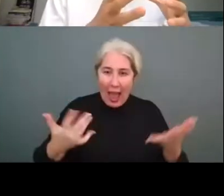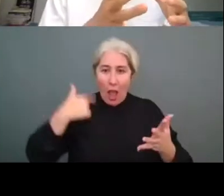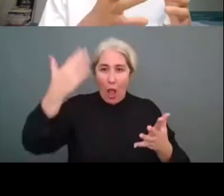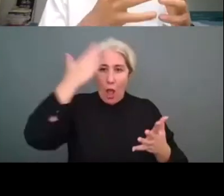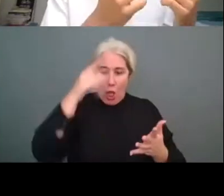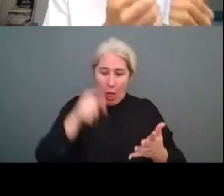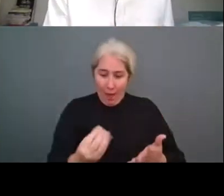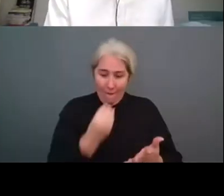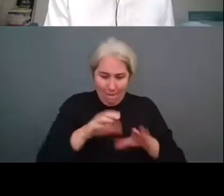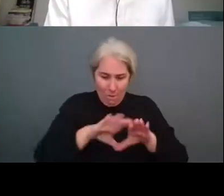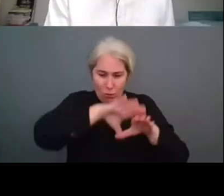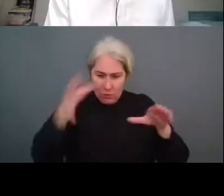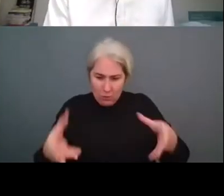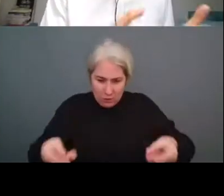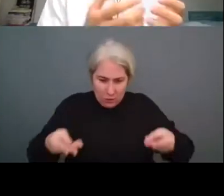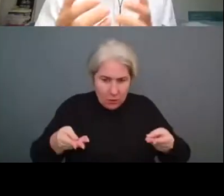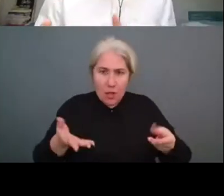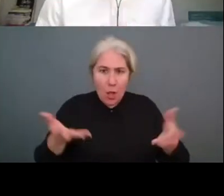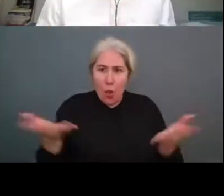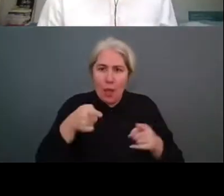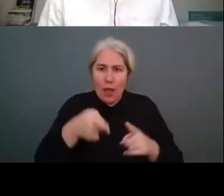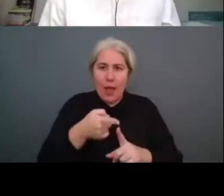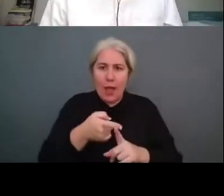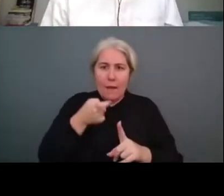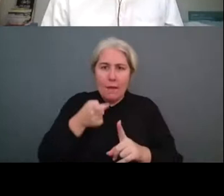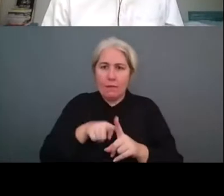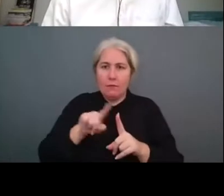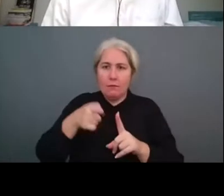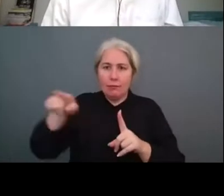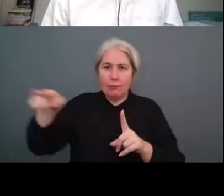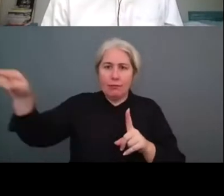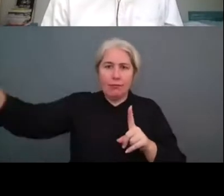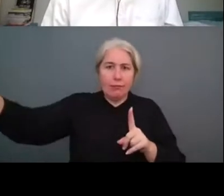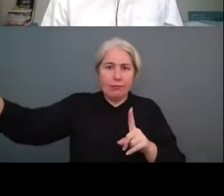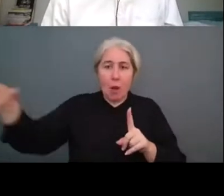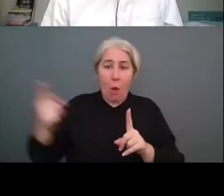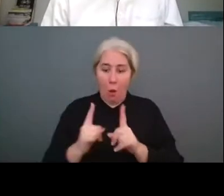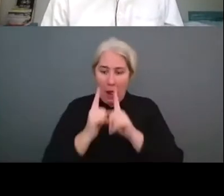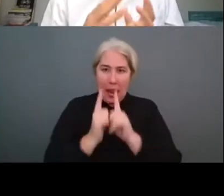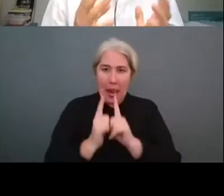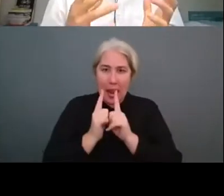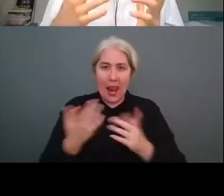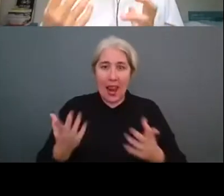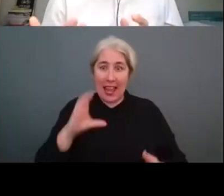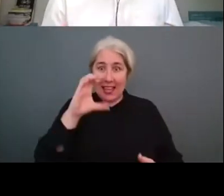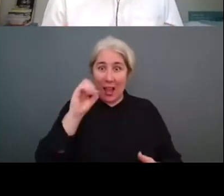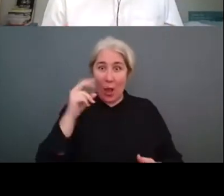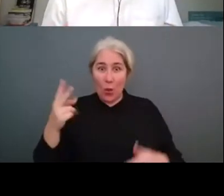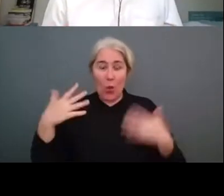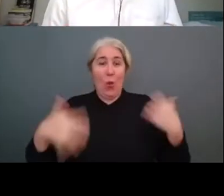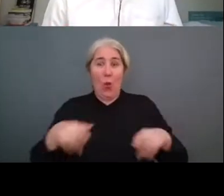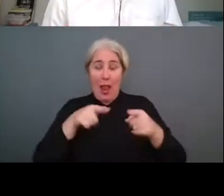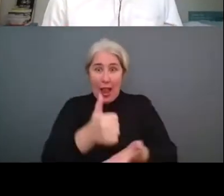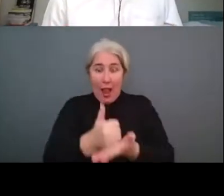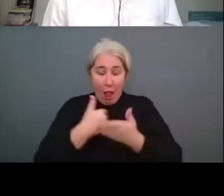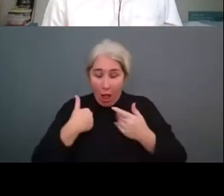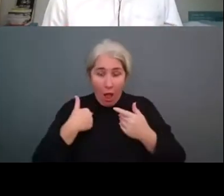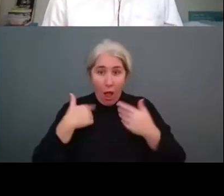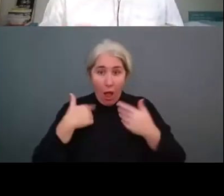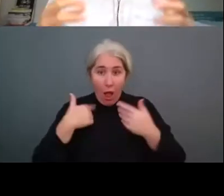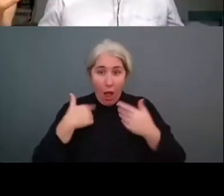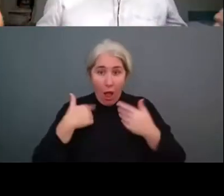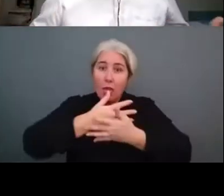of what you do uh can have on the environment and and theo is actually it's very helpful for me because um